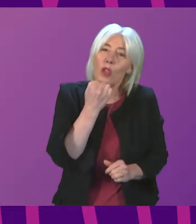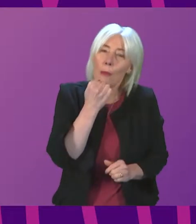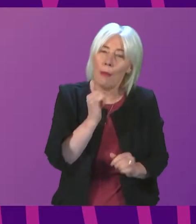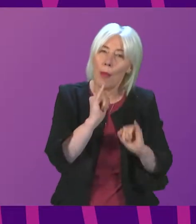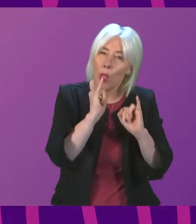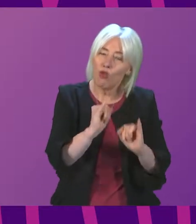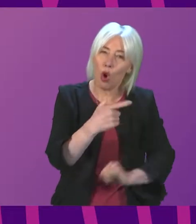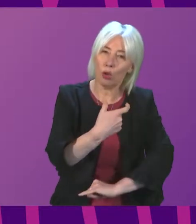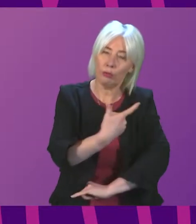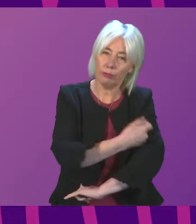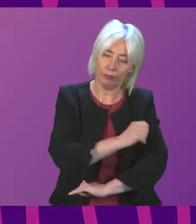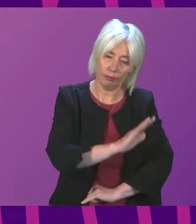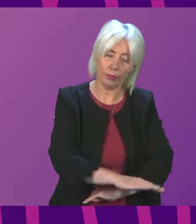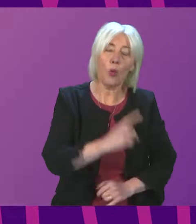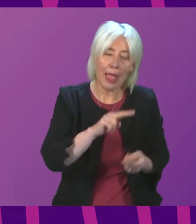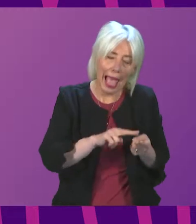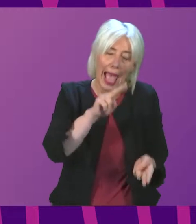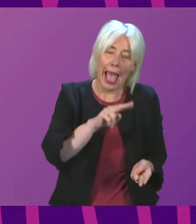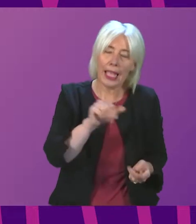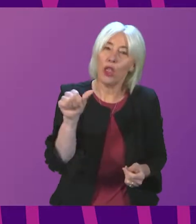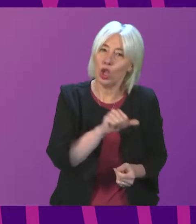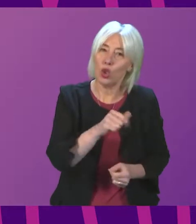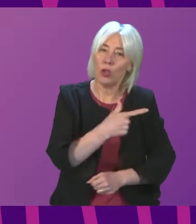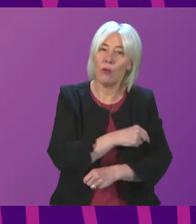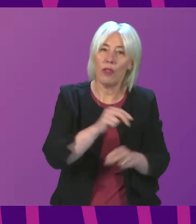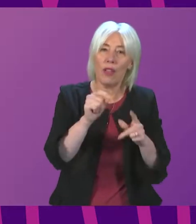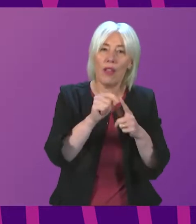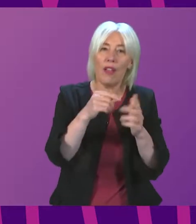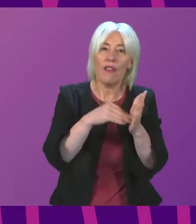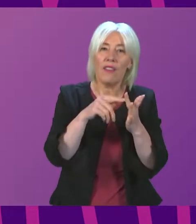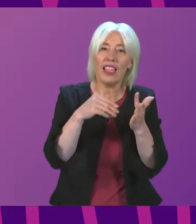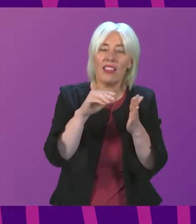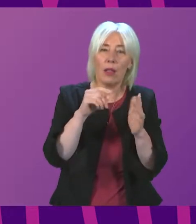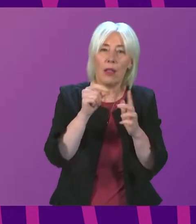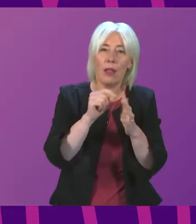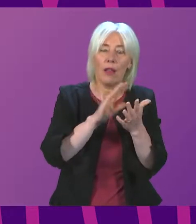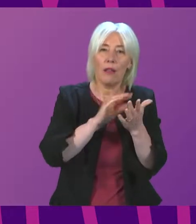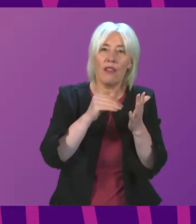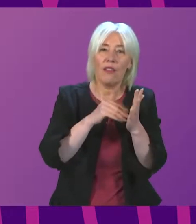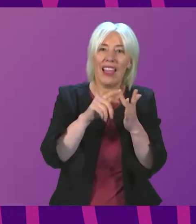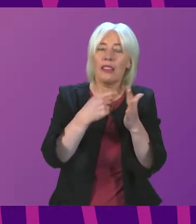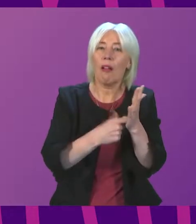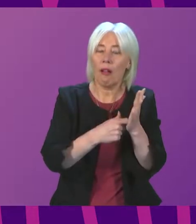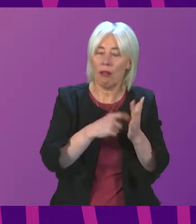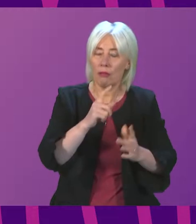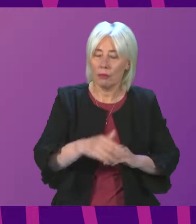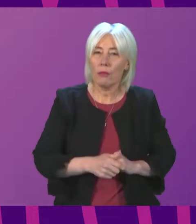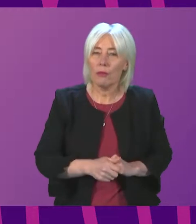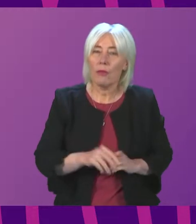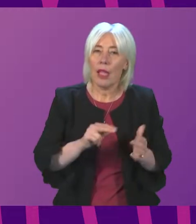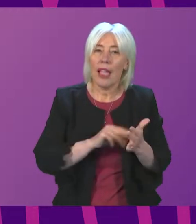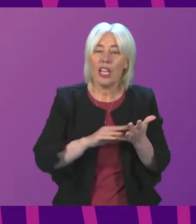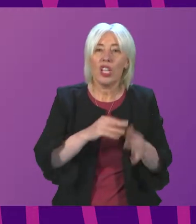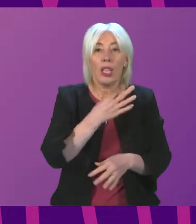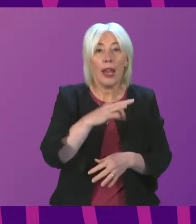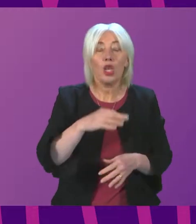administered with a higher than recommended dose of the Pfizer vaccine instead of the paediatric formula. NHS Lanarkshire has apologised for